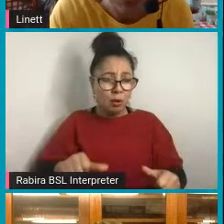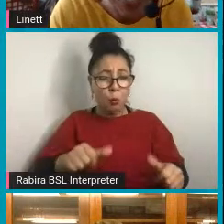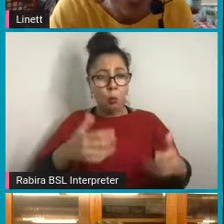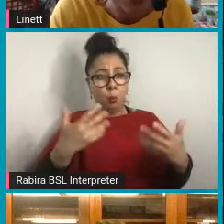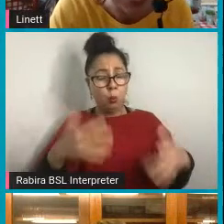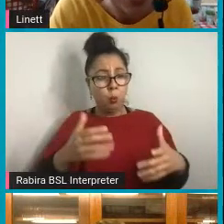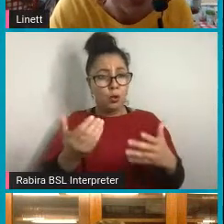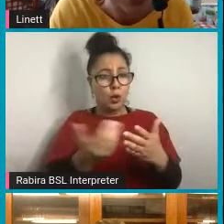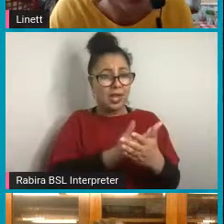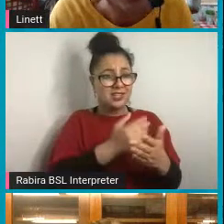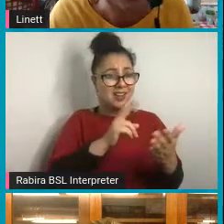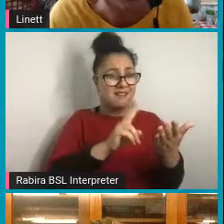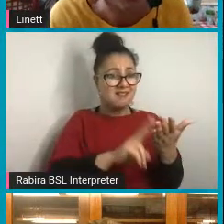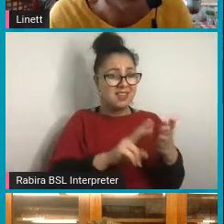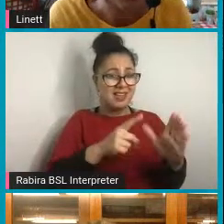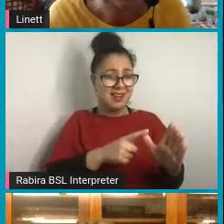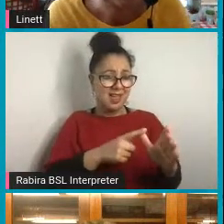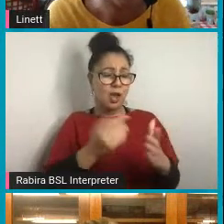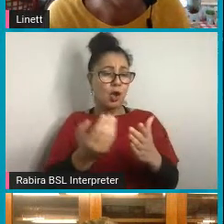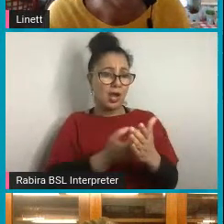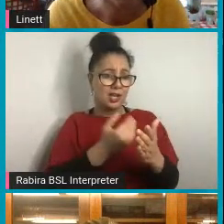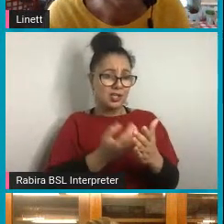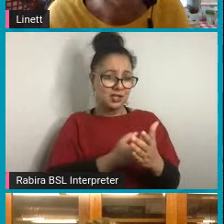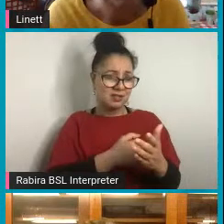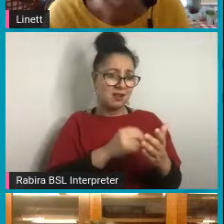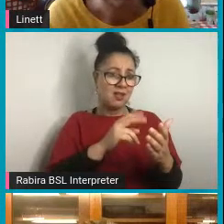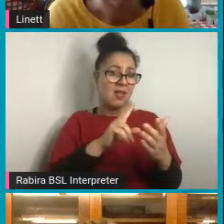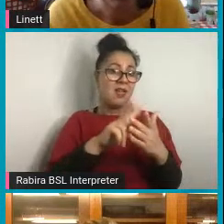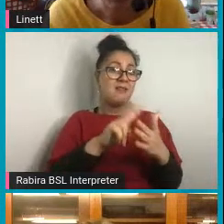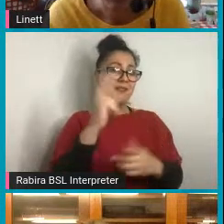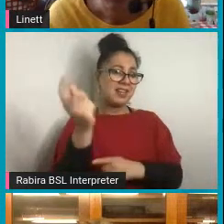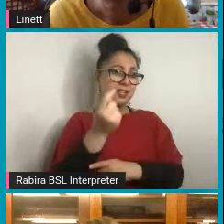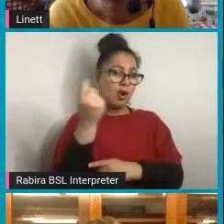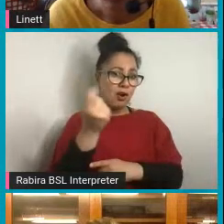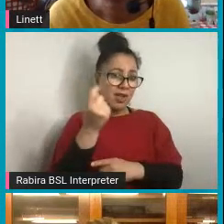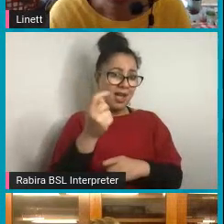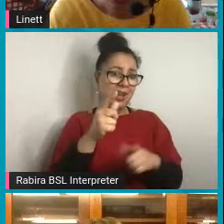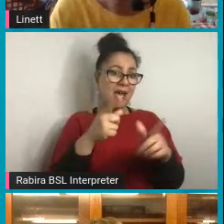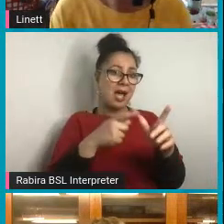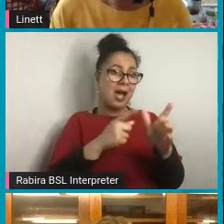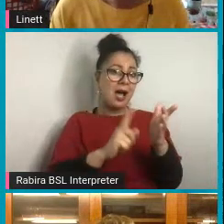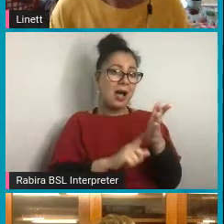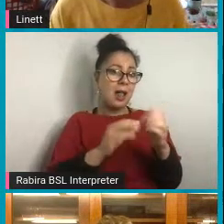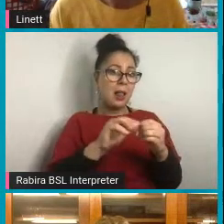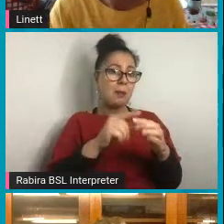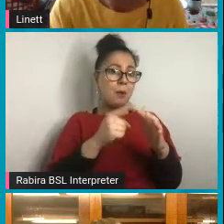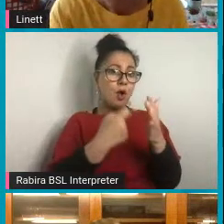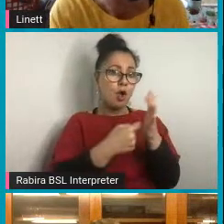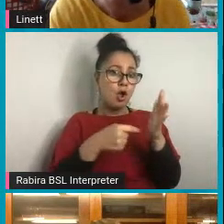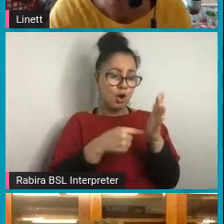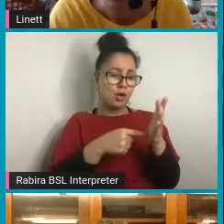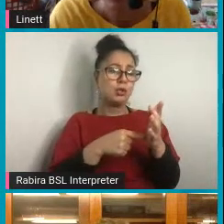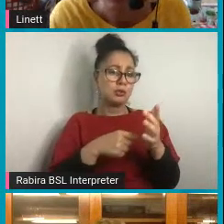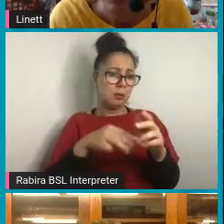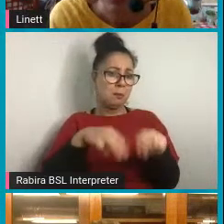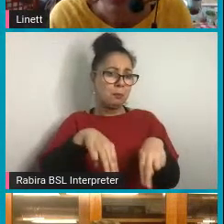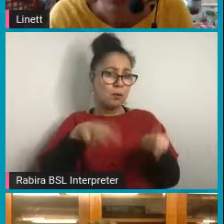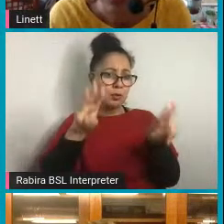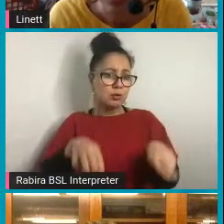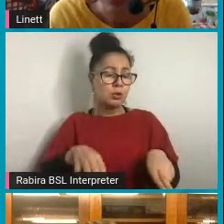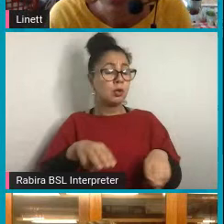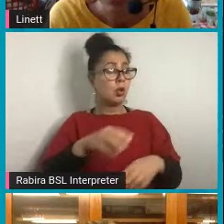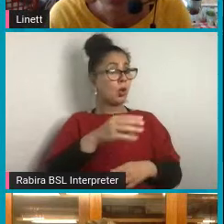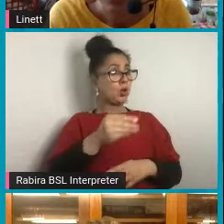Yes. And we'll soon be opening up again, the store side so people can come and